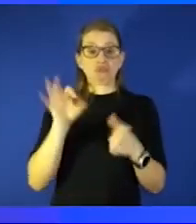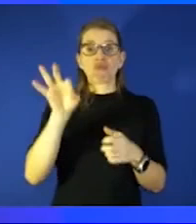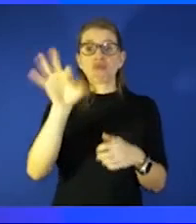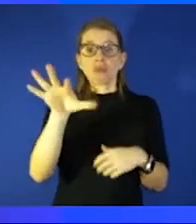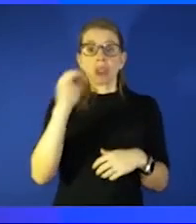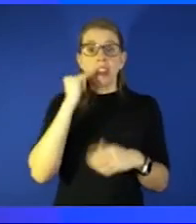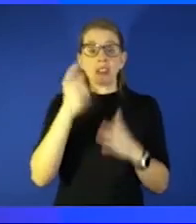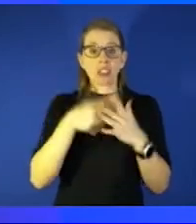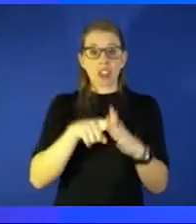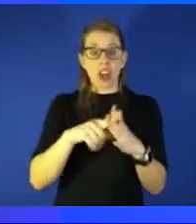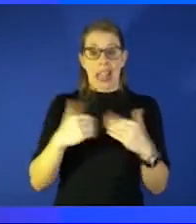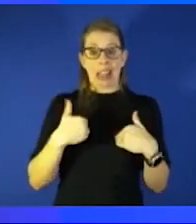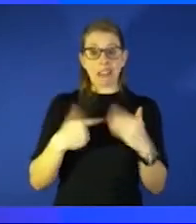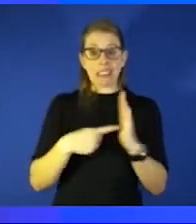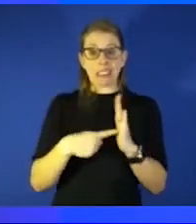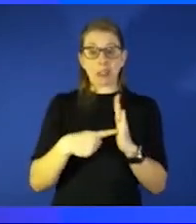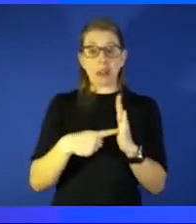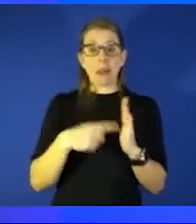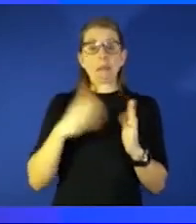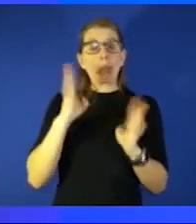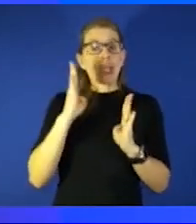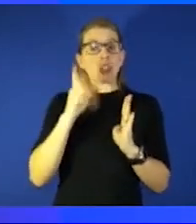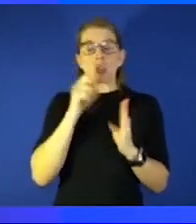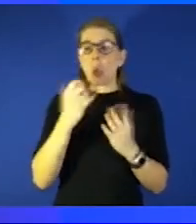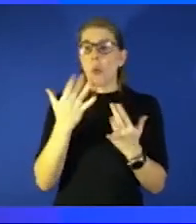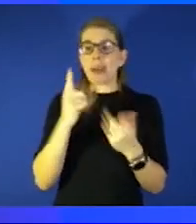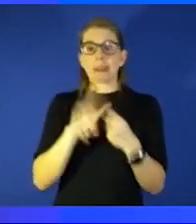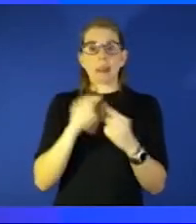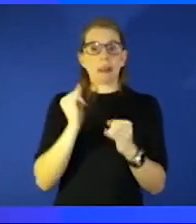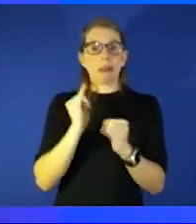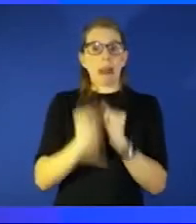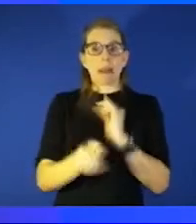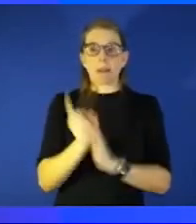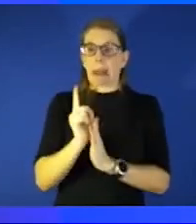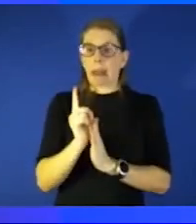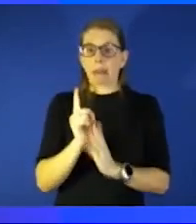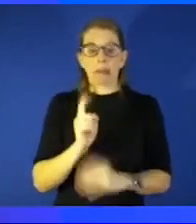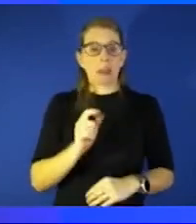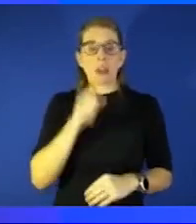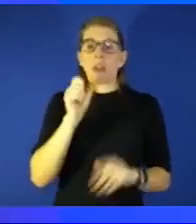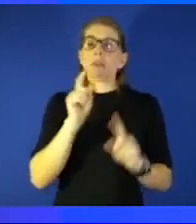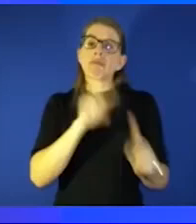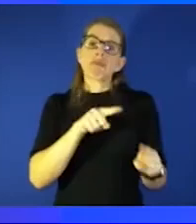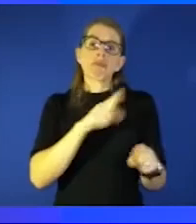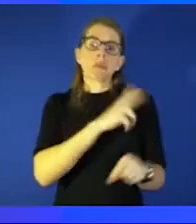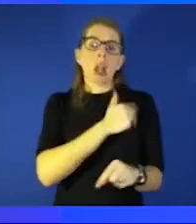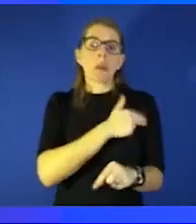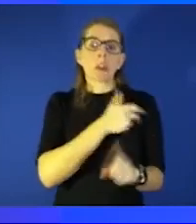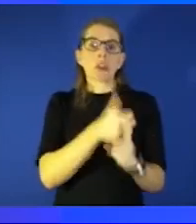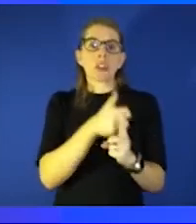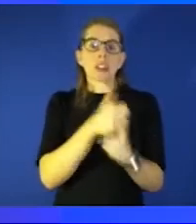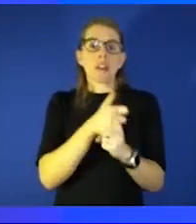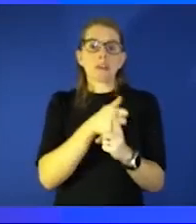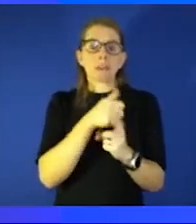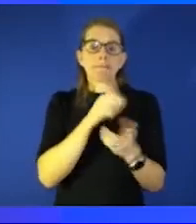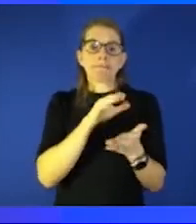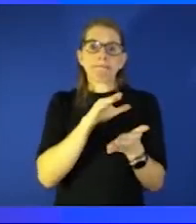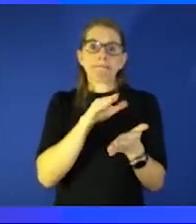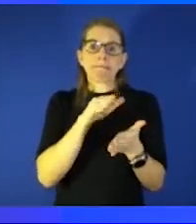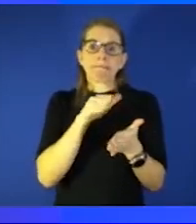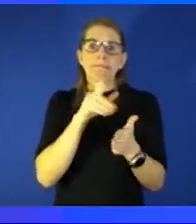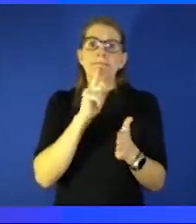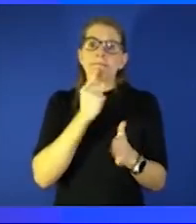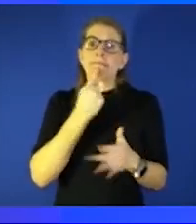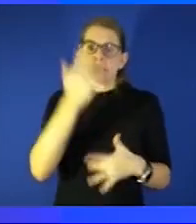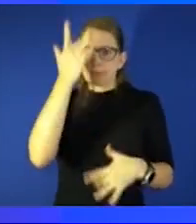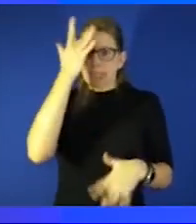symptoms pay attention to it don't wait till the last minute don't come to the hospital when you are essentially at death doorstep and severely ill so i